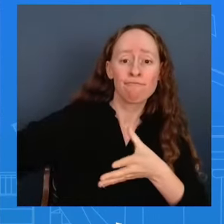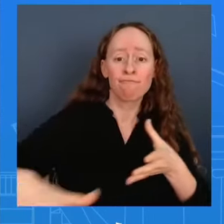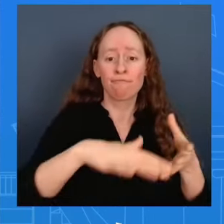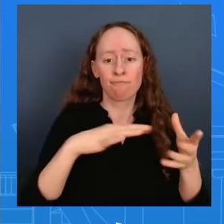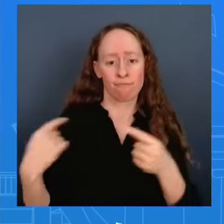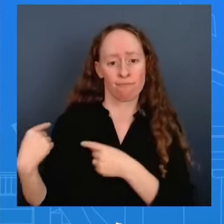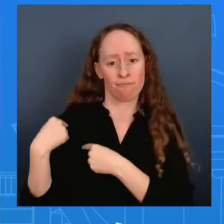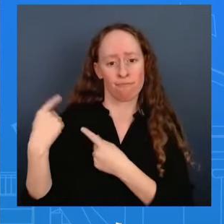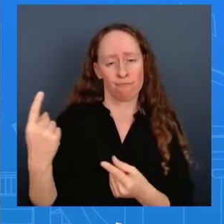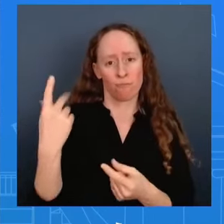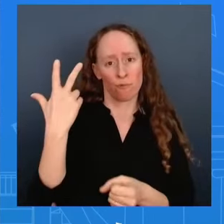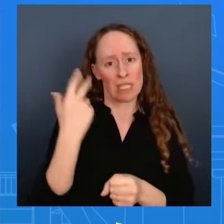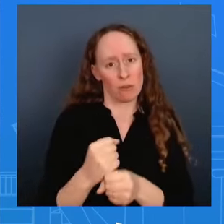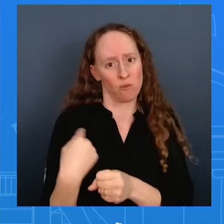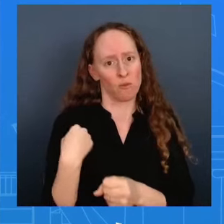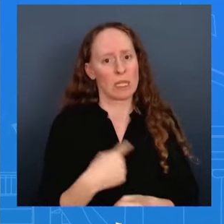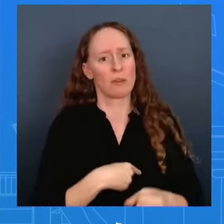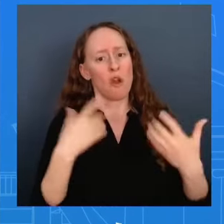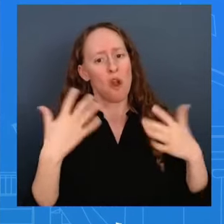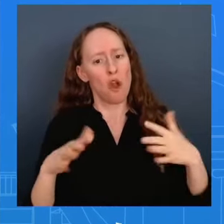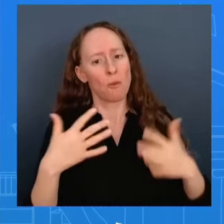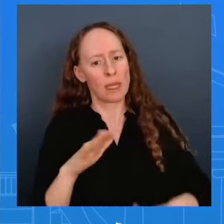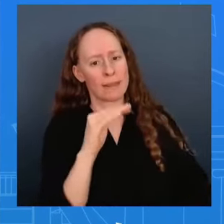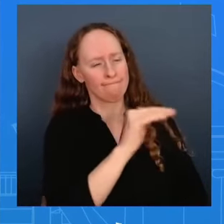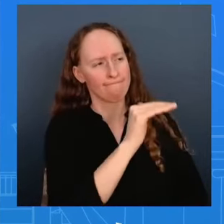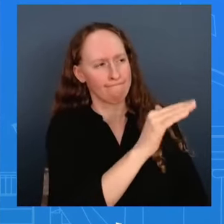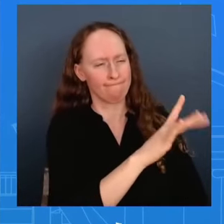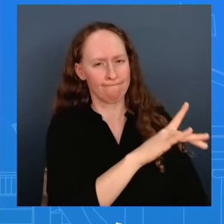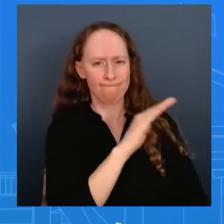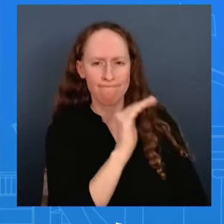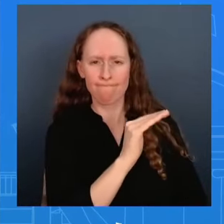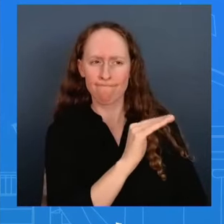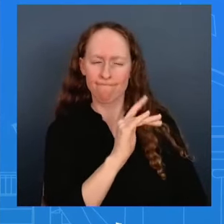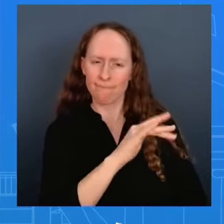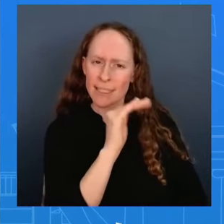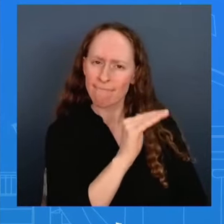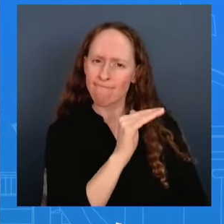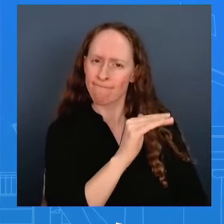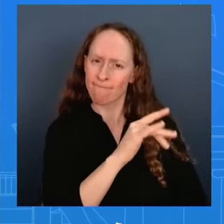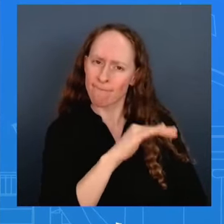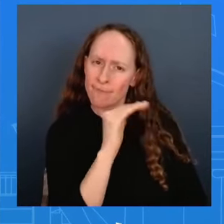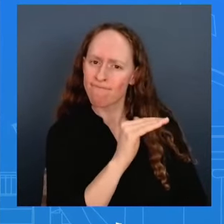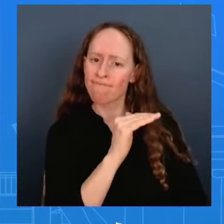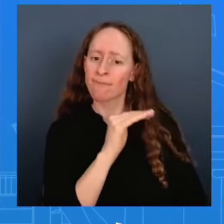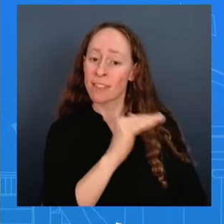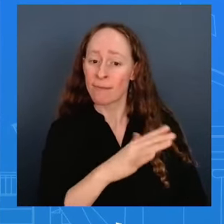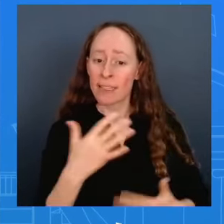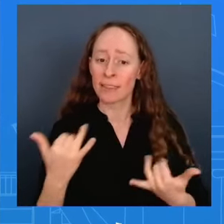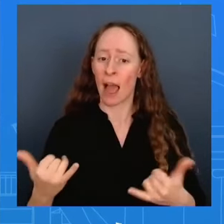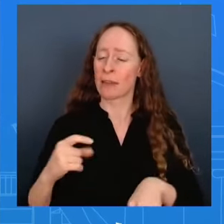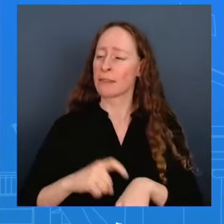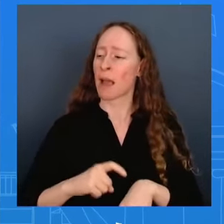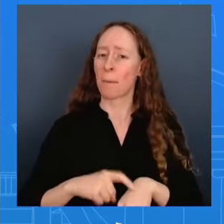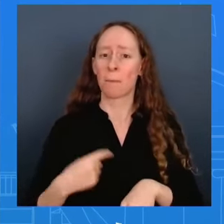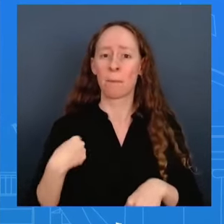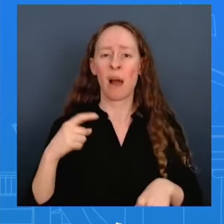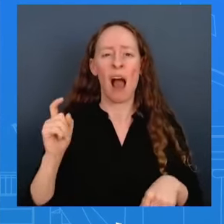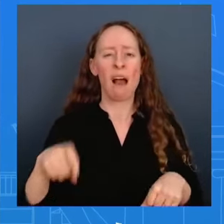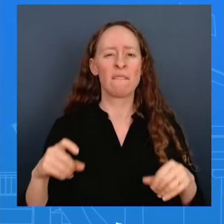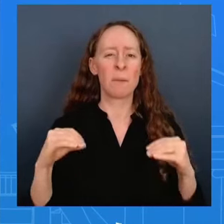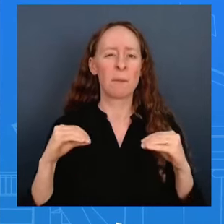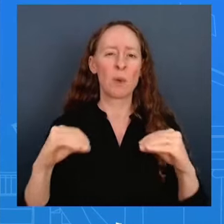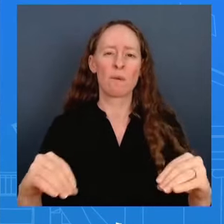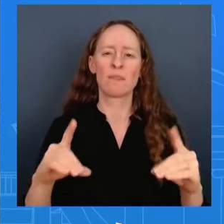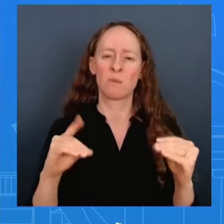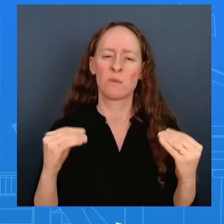that we are facing the nature of that challenge and the need for us to act because we know what happens if we don't act